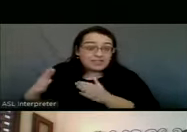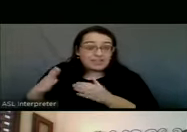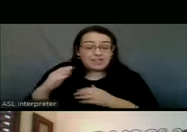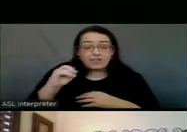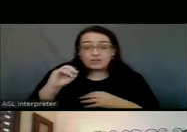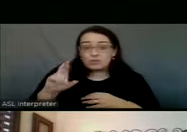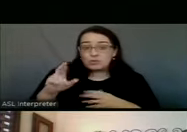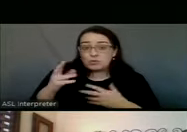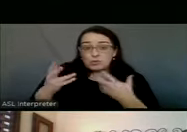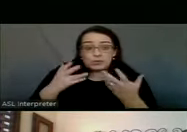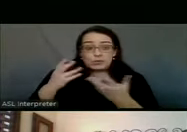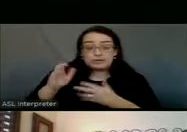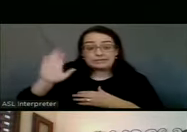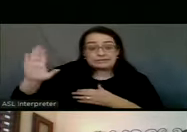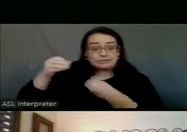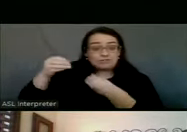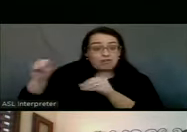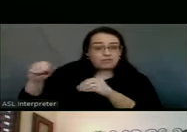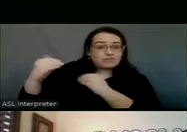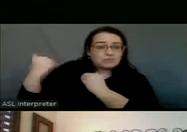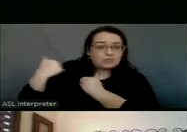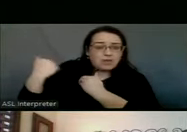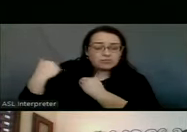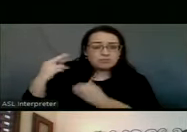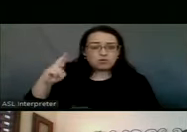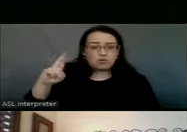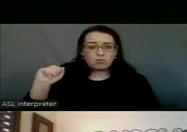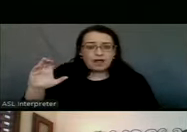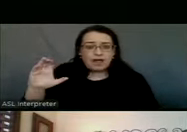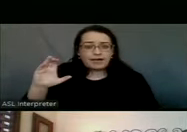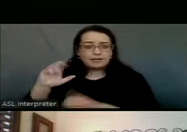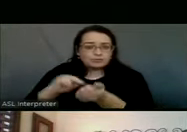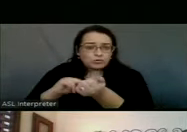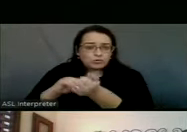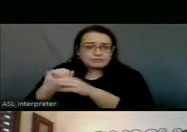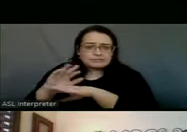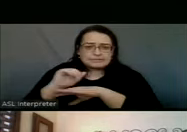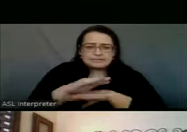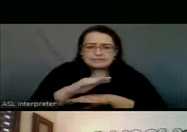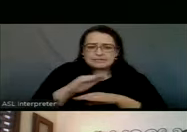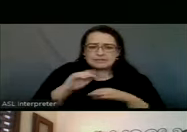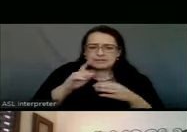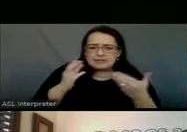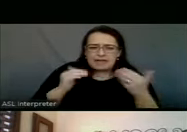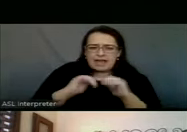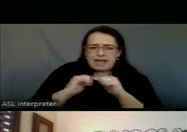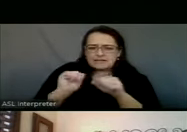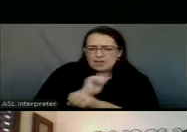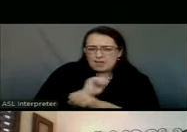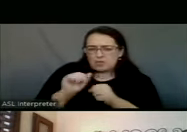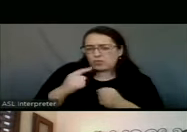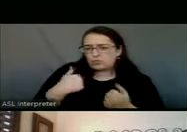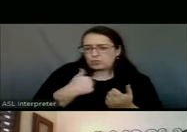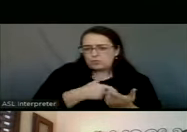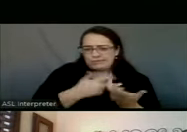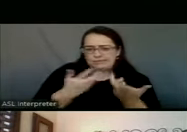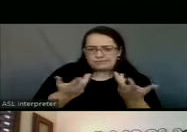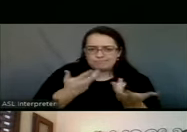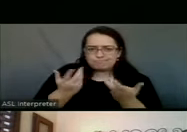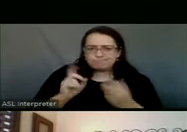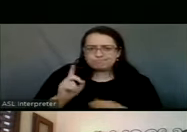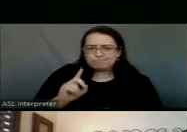Or is his office in charge of where those go? How does all of that end up working? And where do we stand with that?